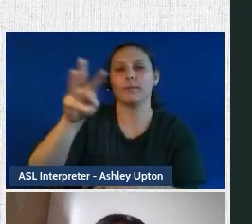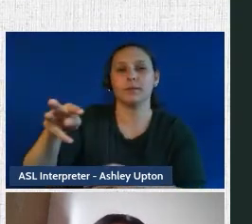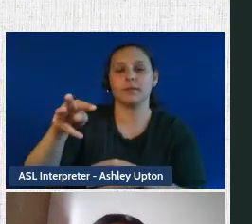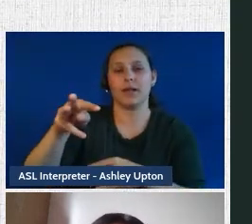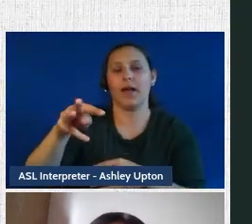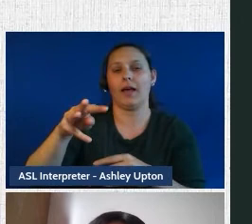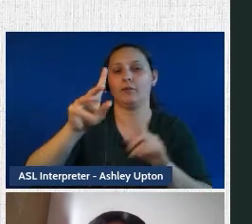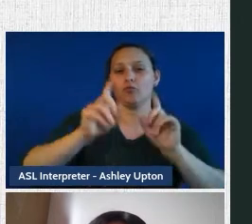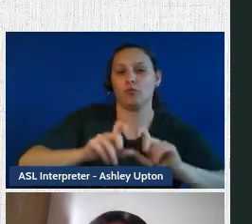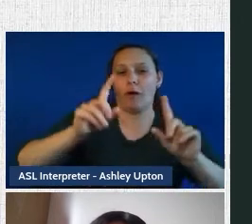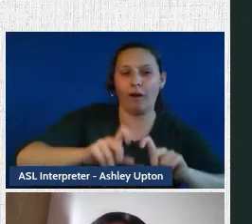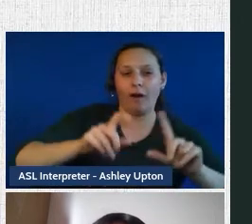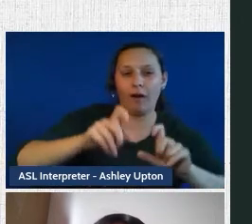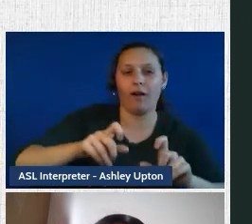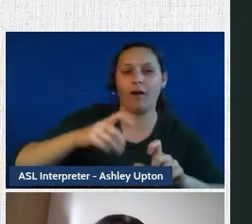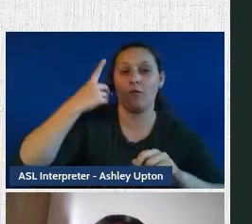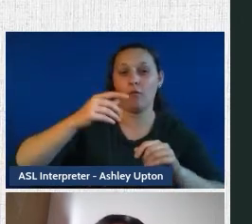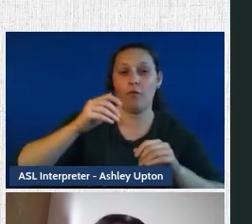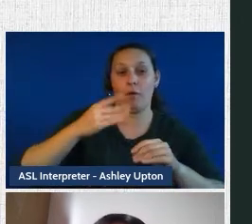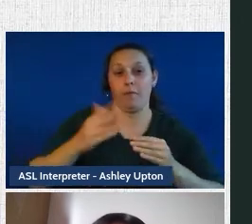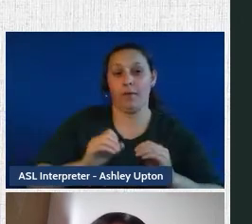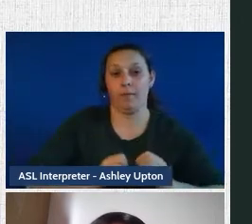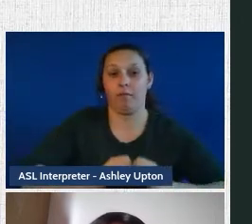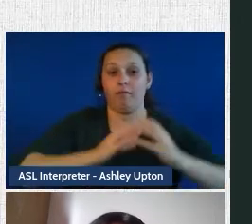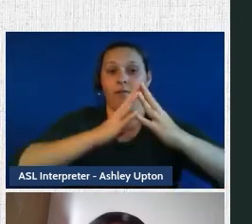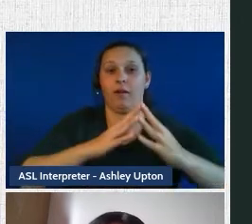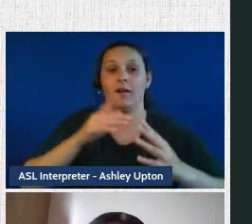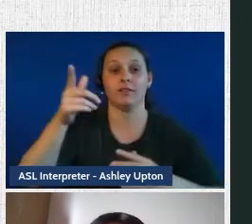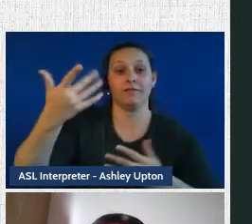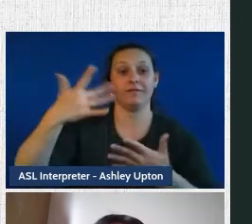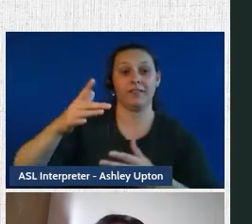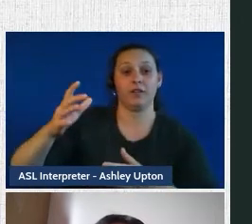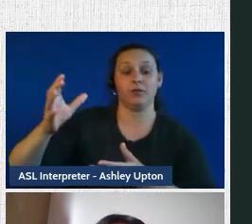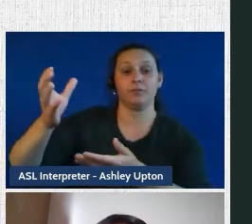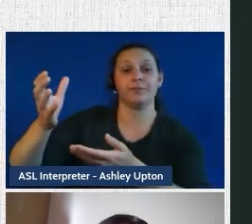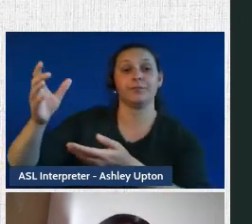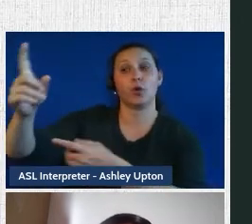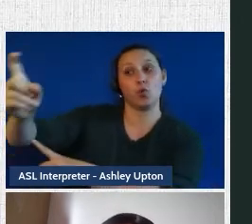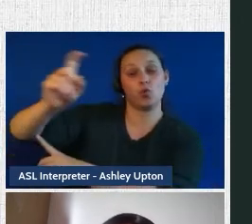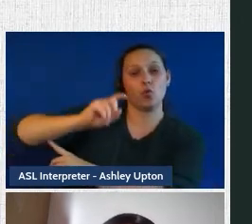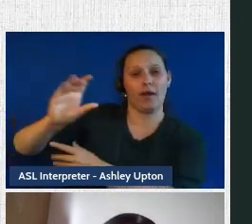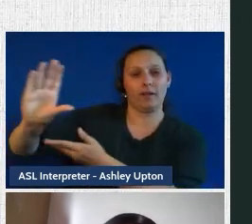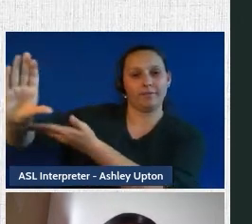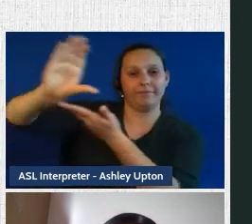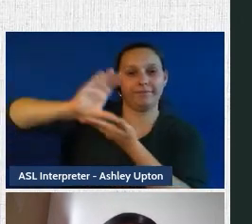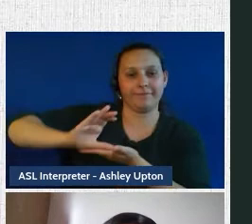this website actually received the my tax accelerated grant from the lab to market program.